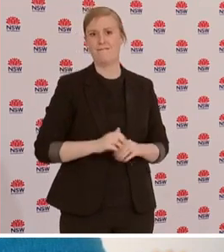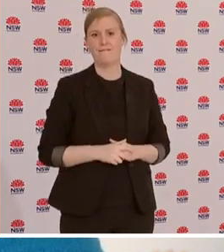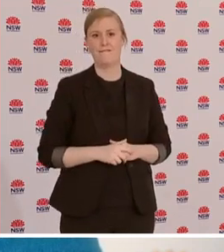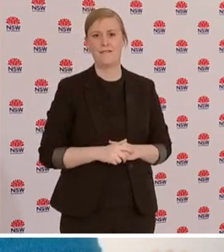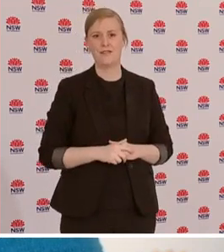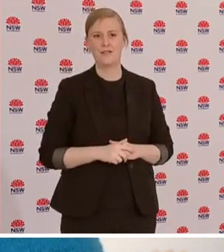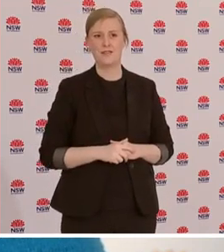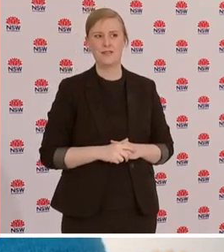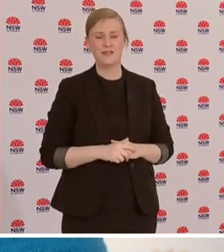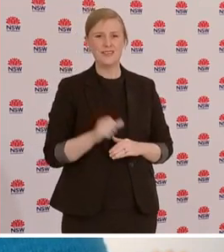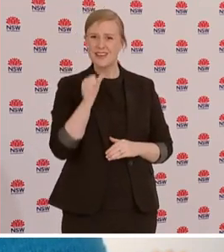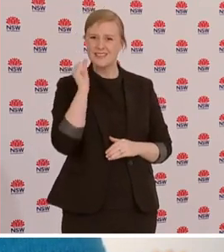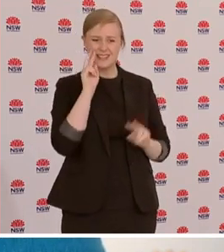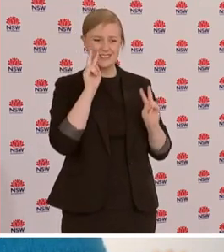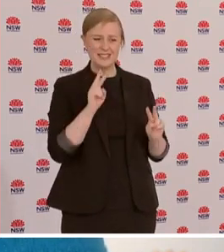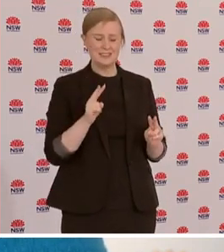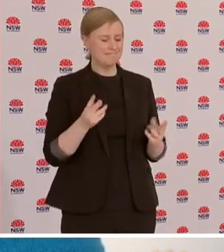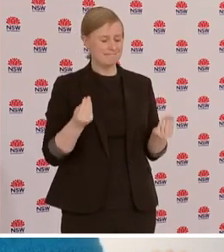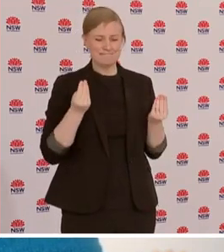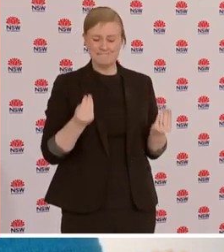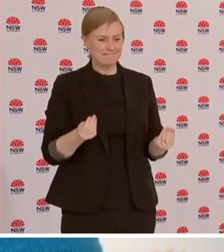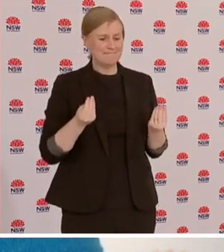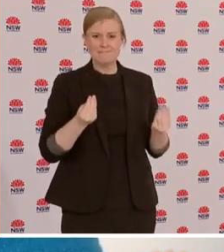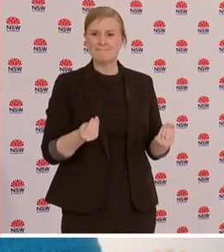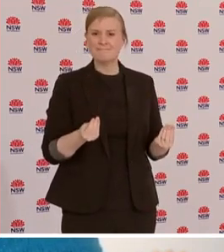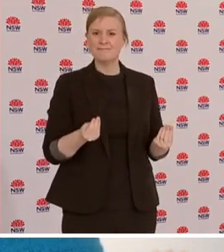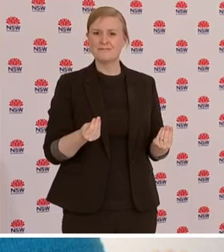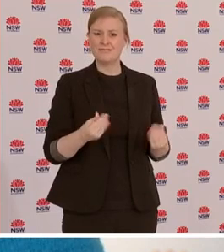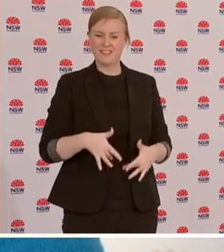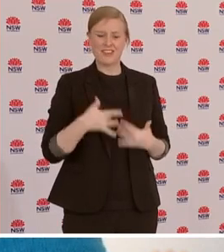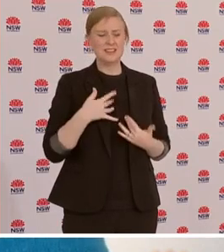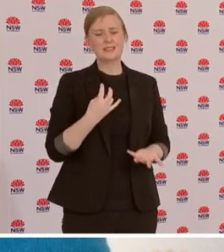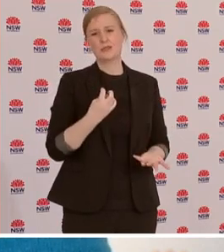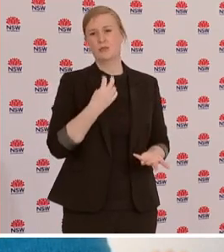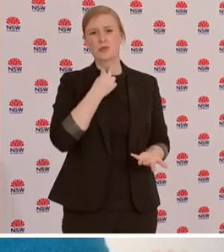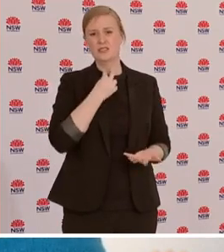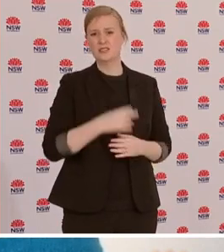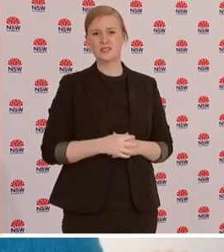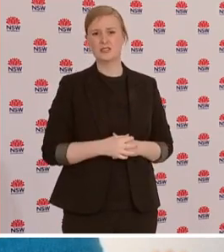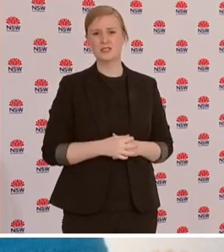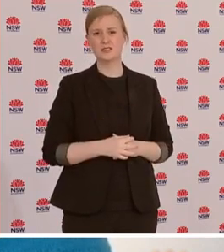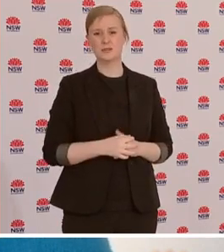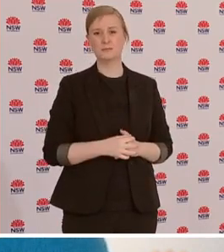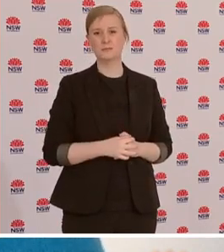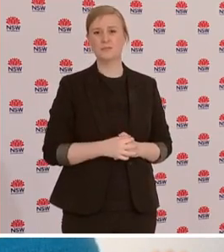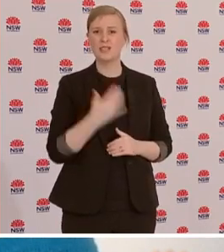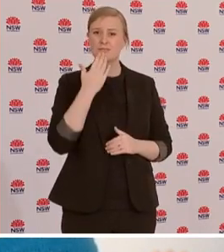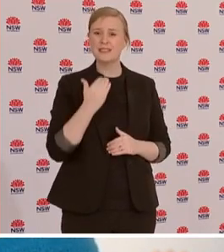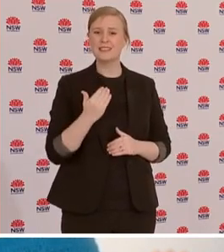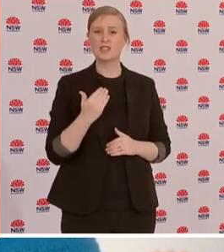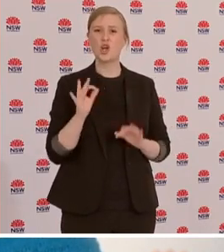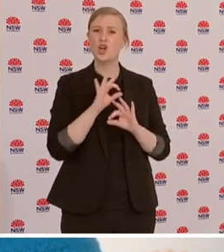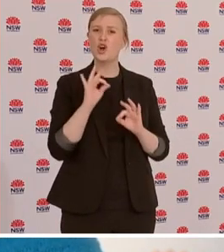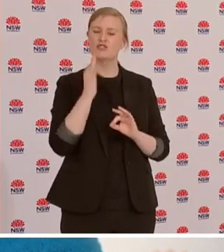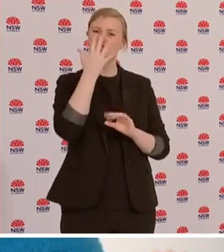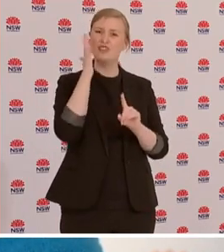and let down and I just ask everybody don't let down yourself and your family you might not care about the rest of us